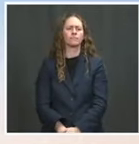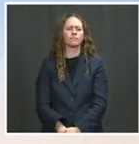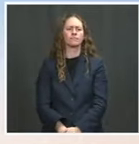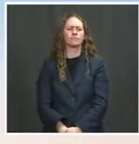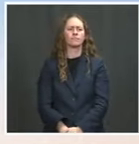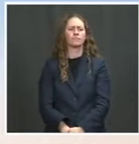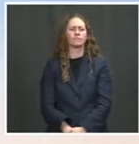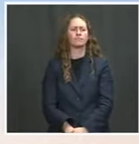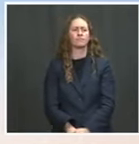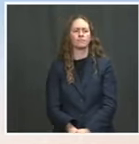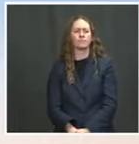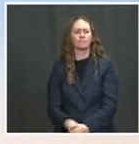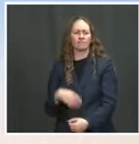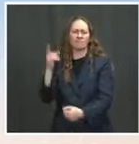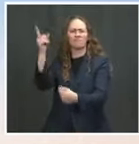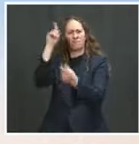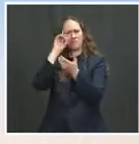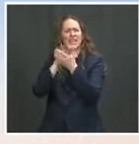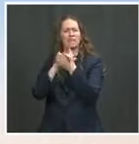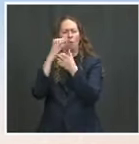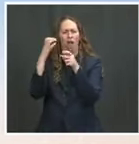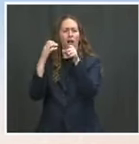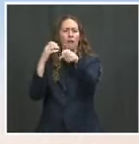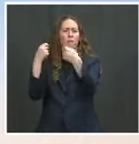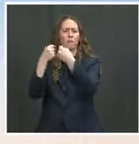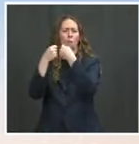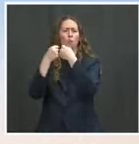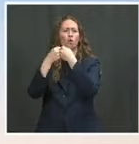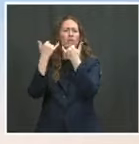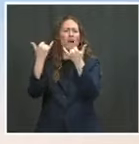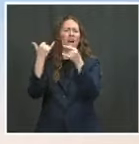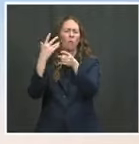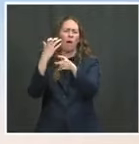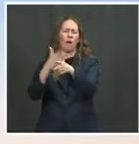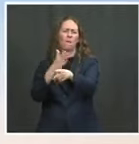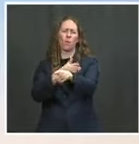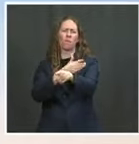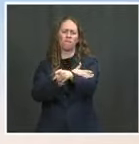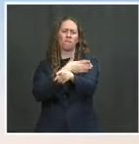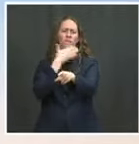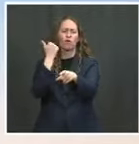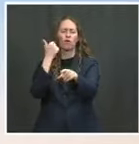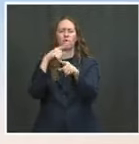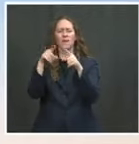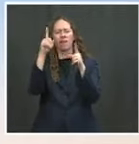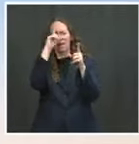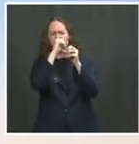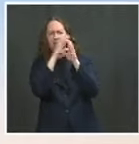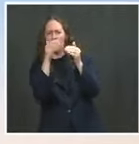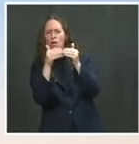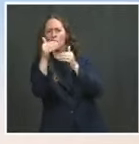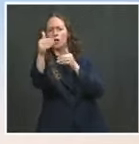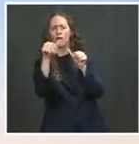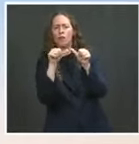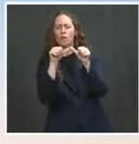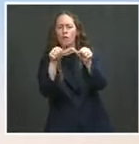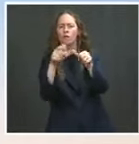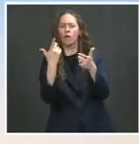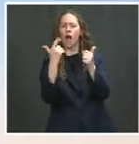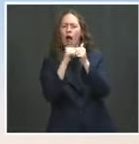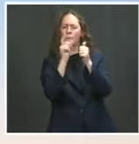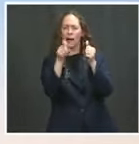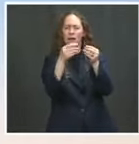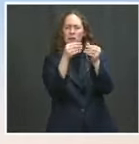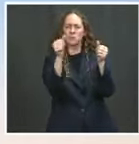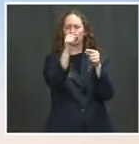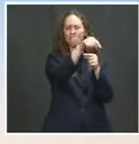that in order to address this over the long term we need to put in place long term solutions so he will continue to absolutely advocate for it. But I don't know if it